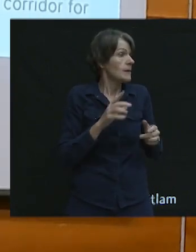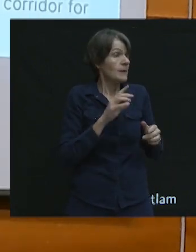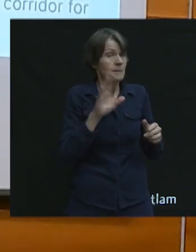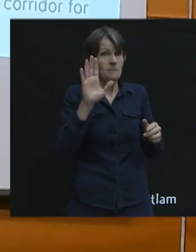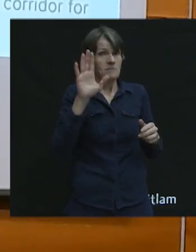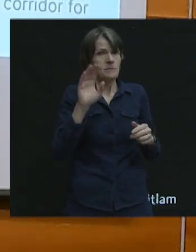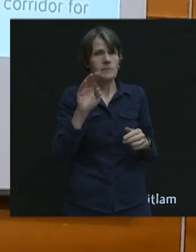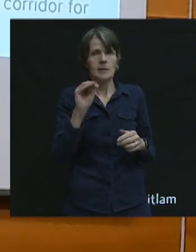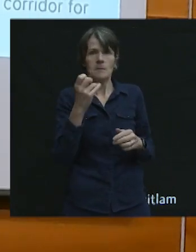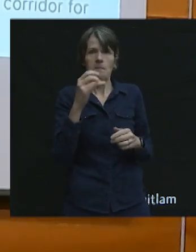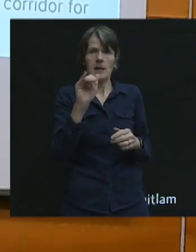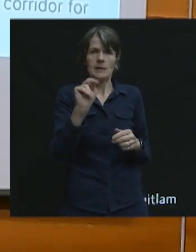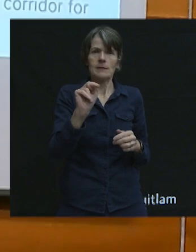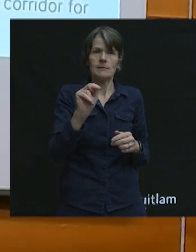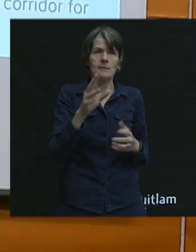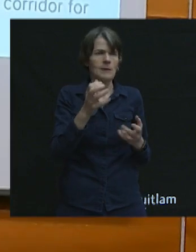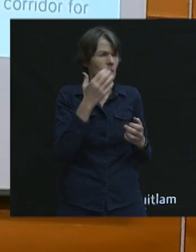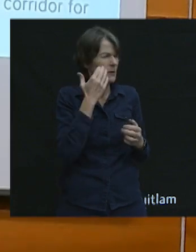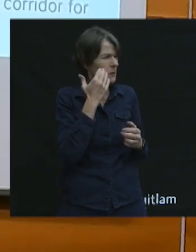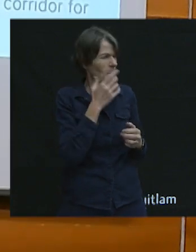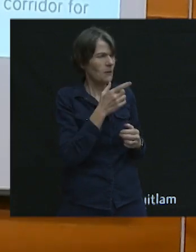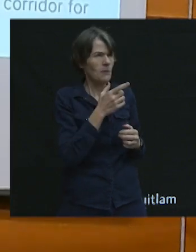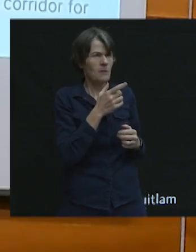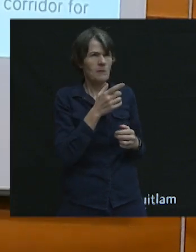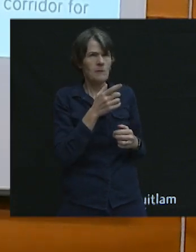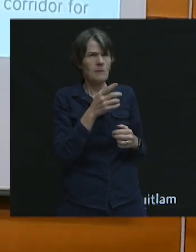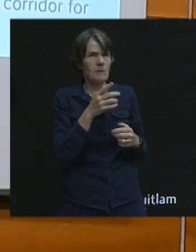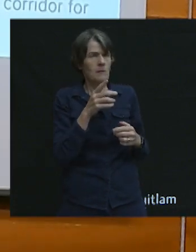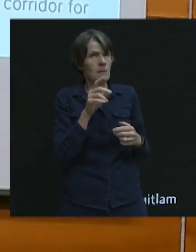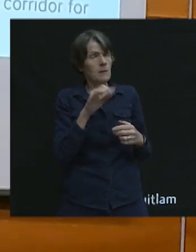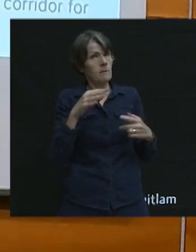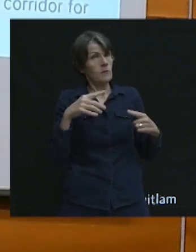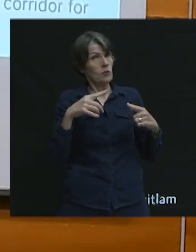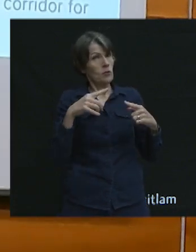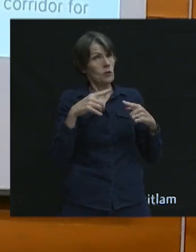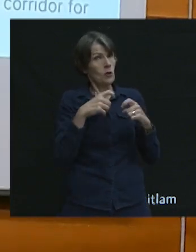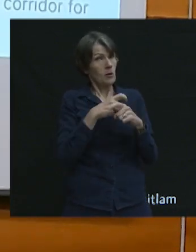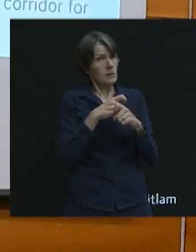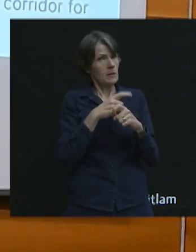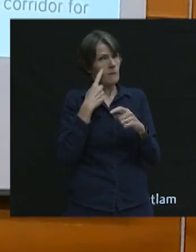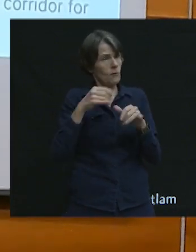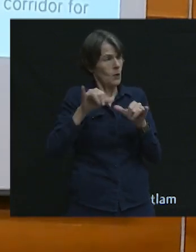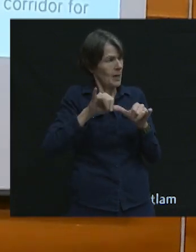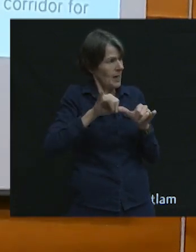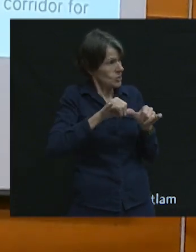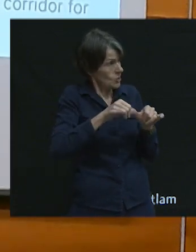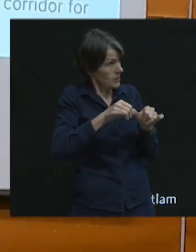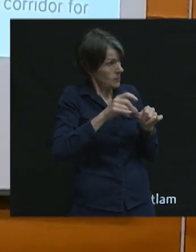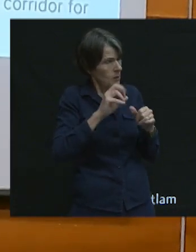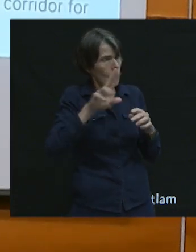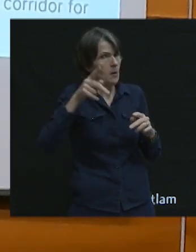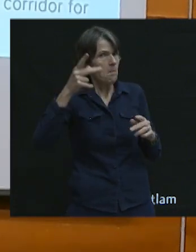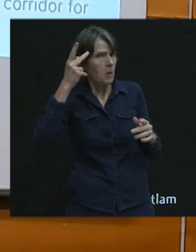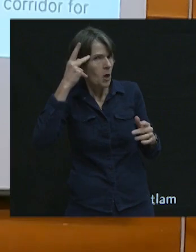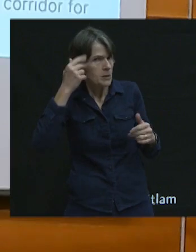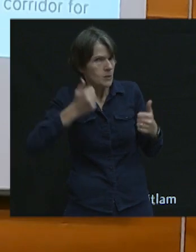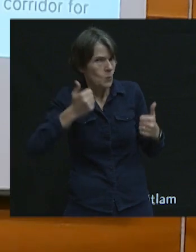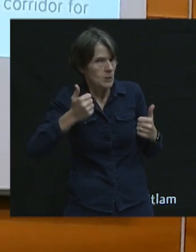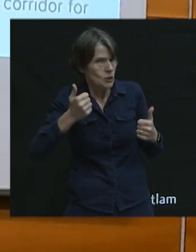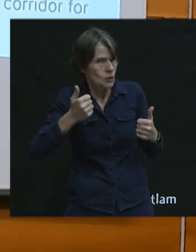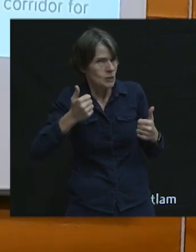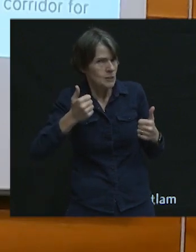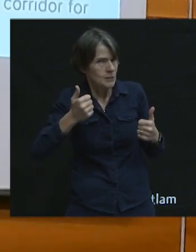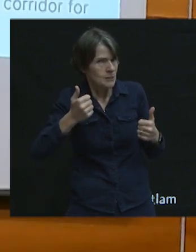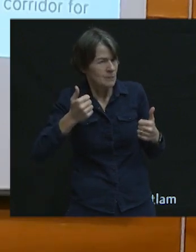question? Go ahead. I want to know if it's complicated in terms of engineering or complicated politically. Because